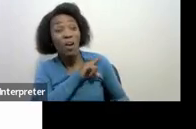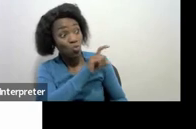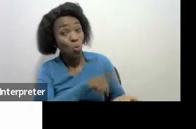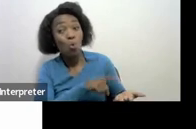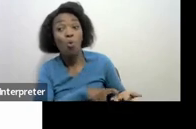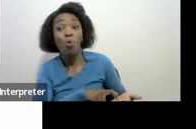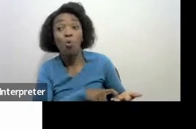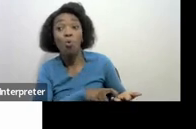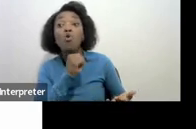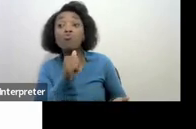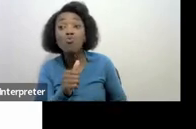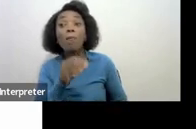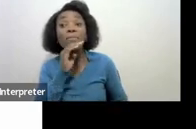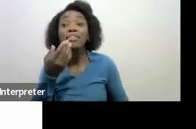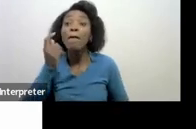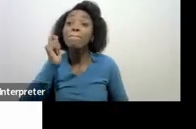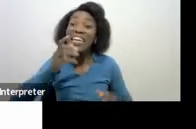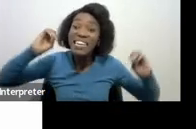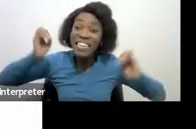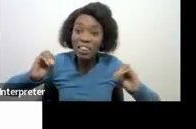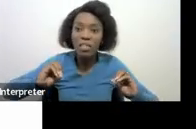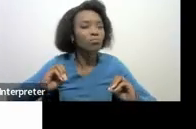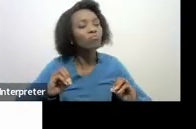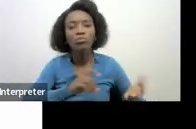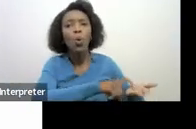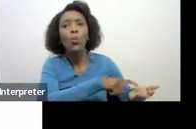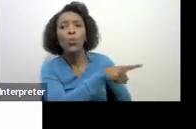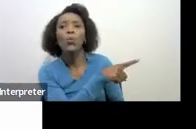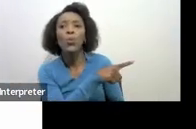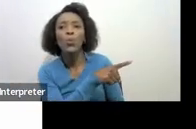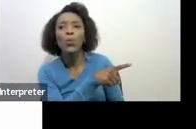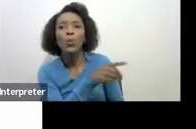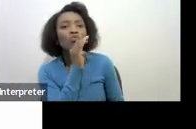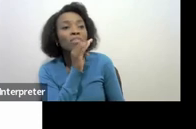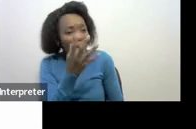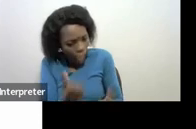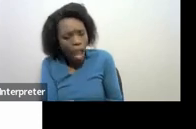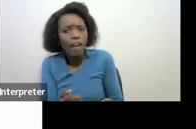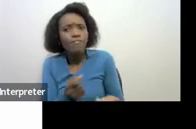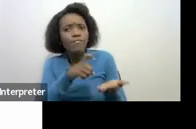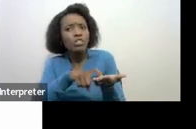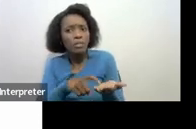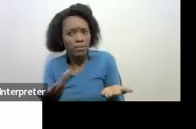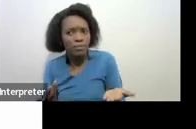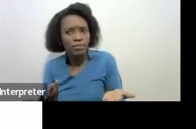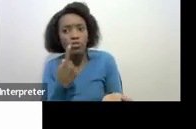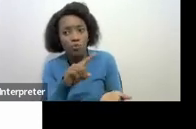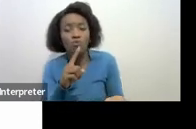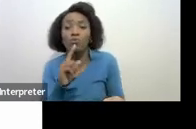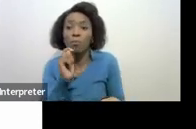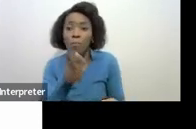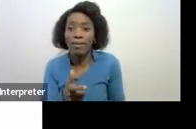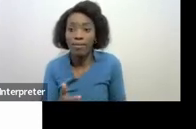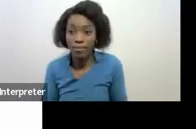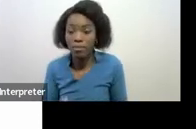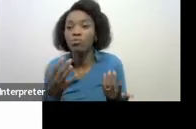by the way for purposes of UDP you cannot come for existing debt right for purposes of UDP so we say